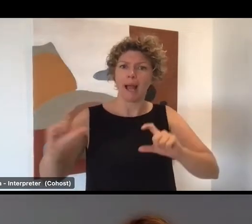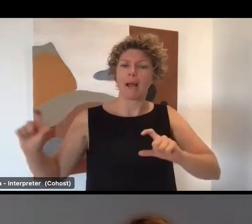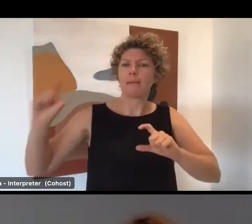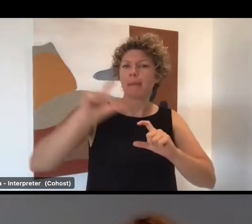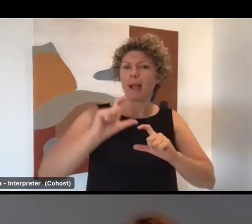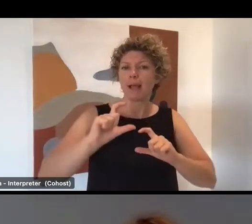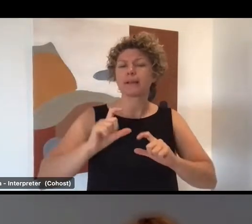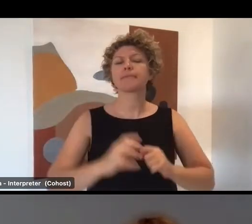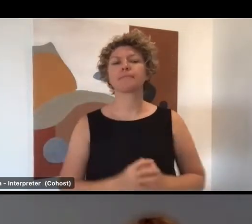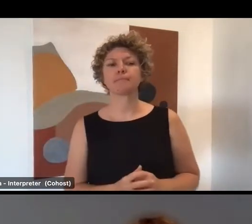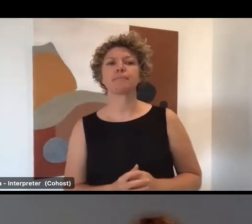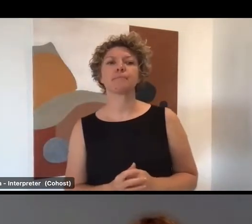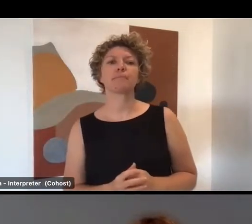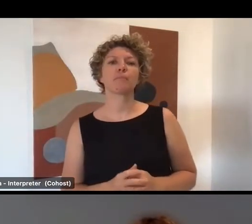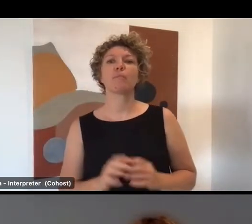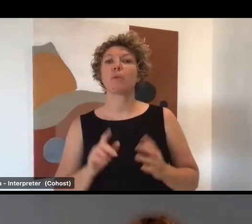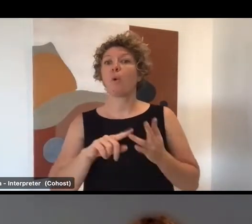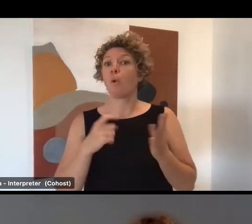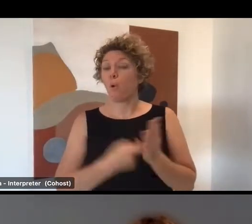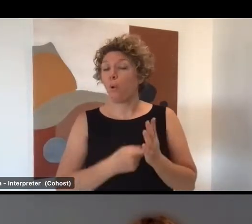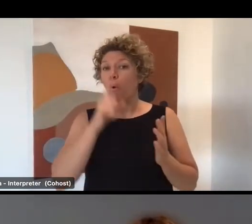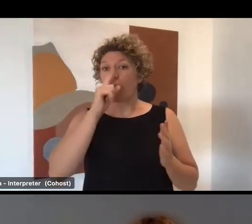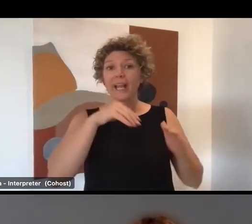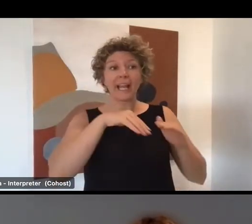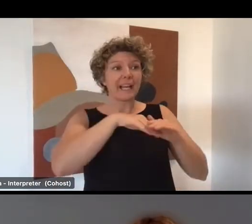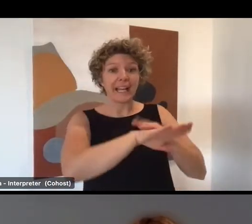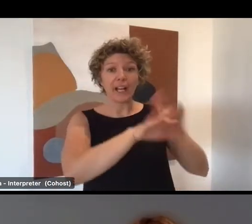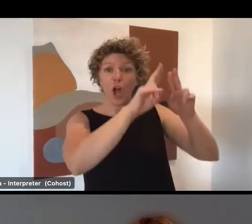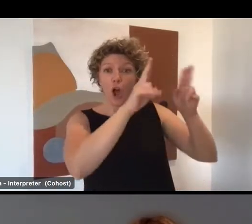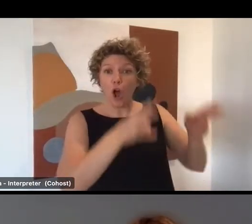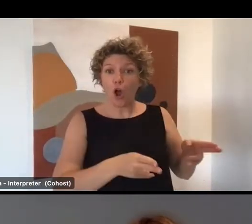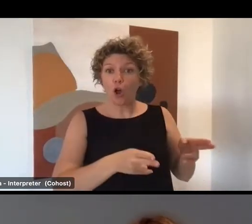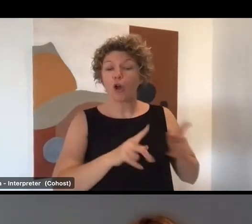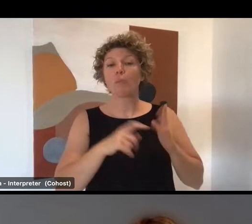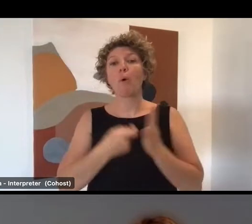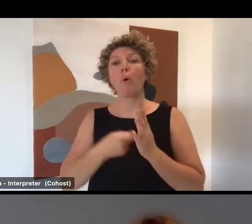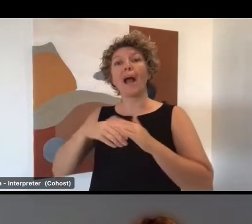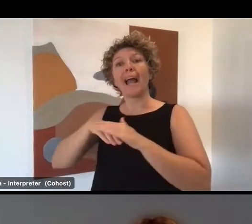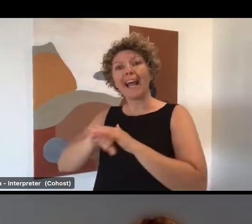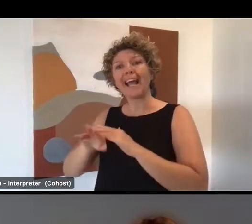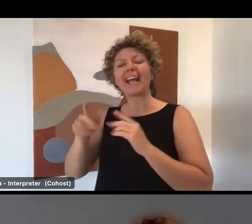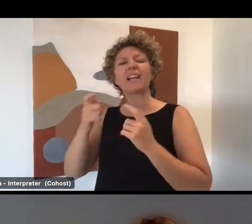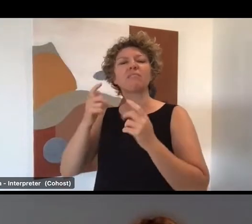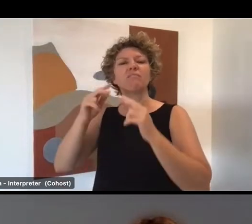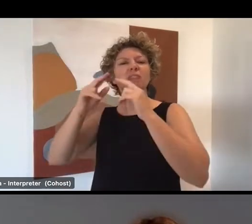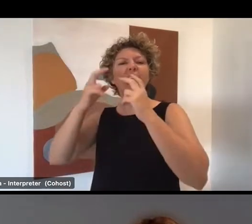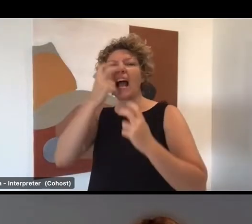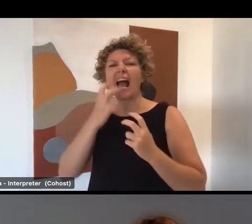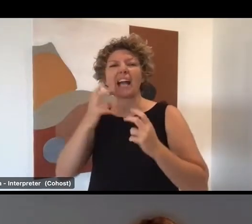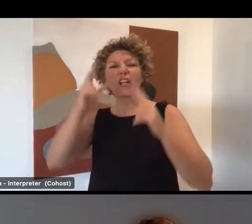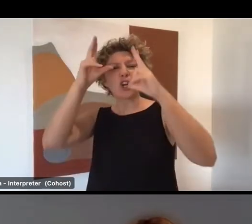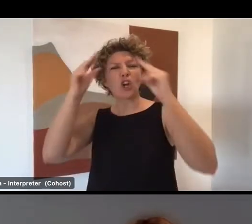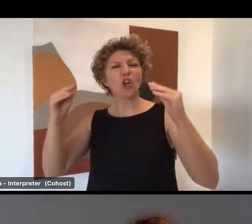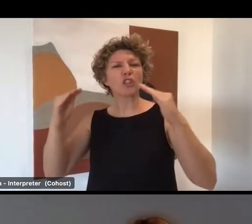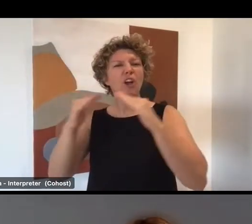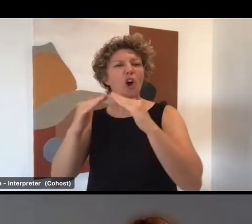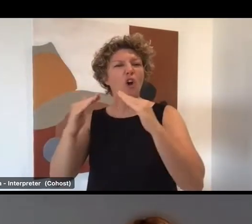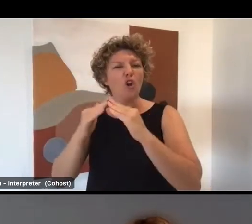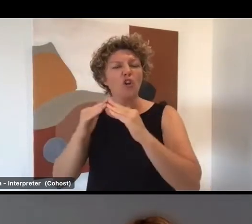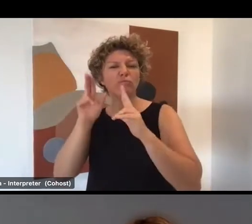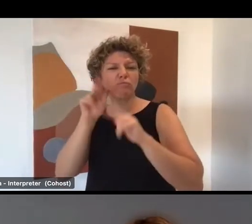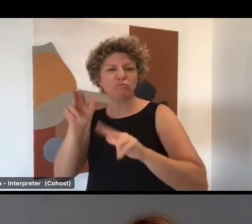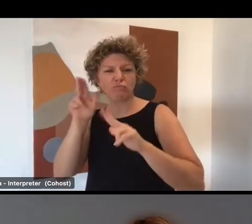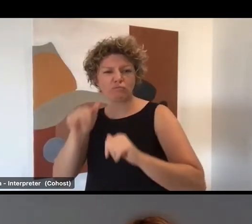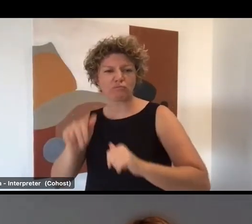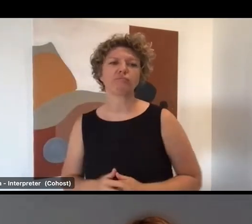settings or combined with residential care settings. Organisations will also upskill the existing workforce to